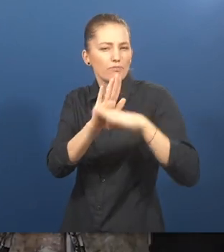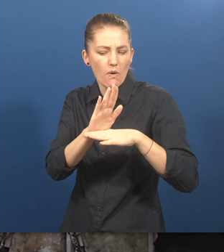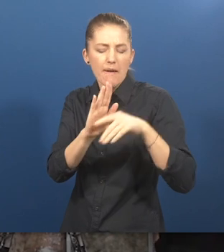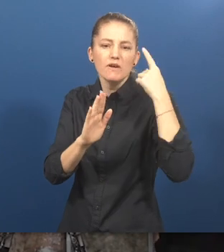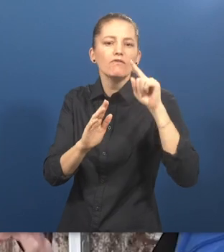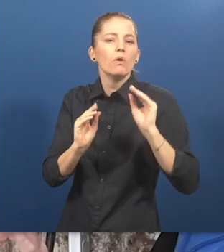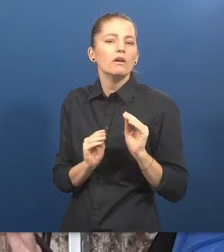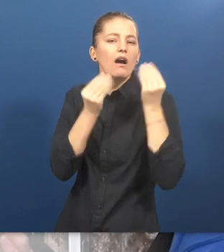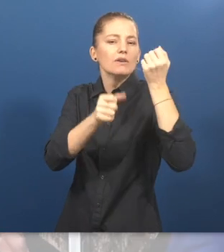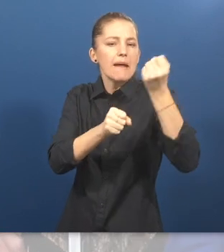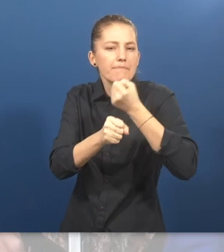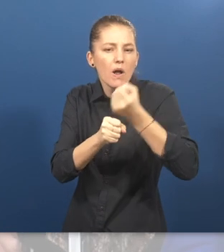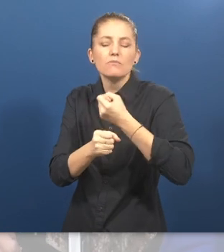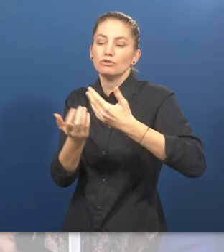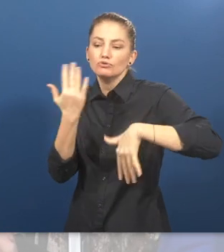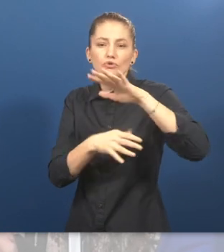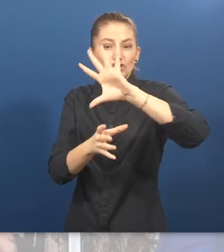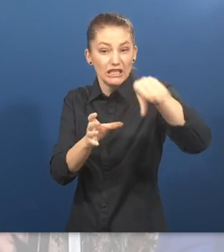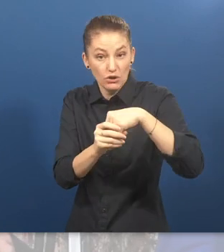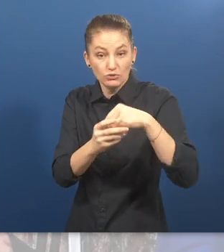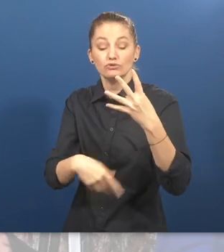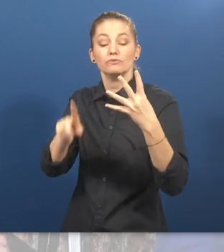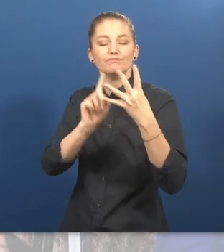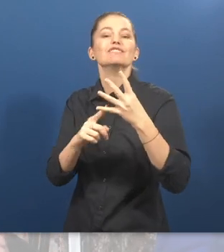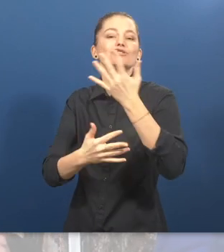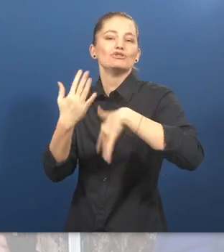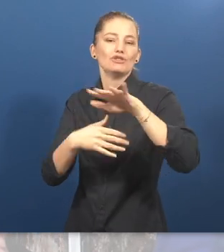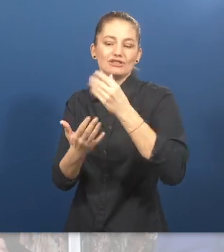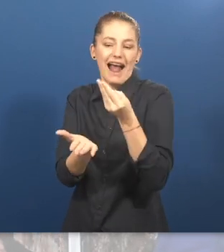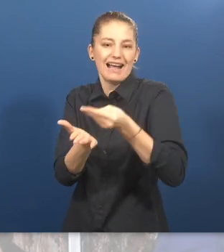social economy. What is next for One on One?